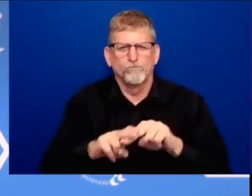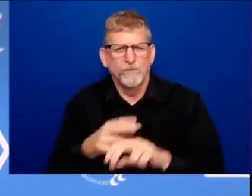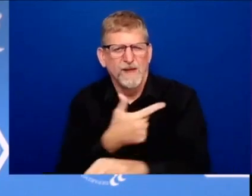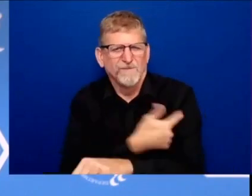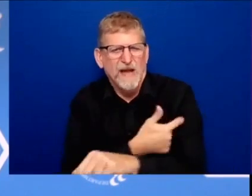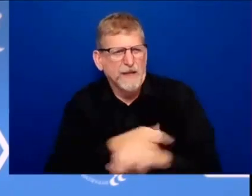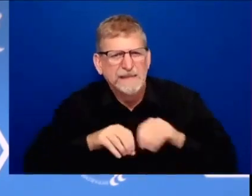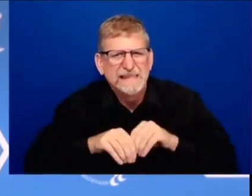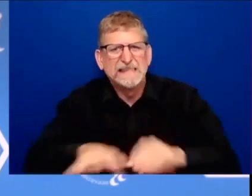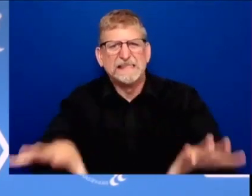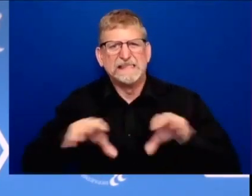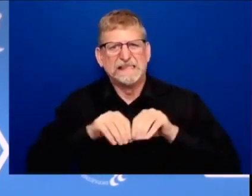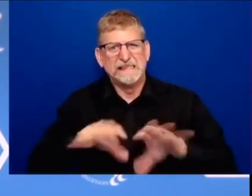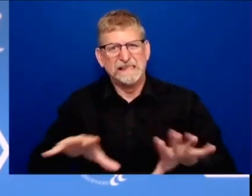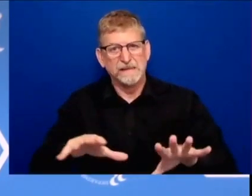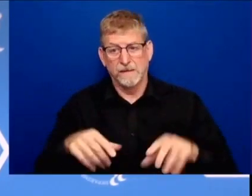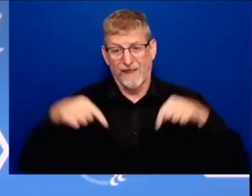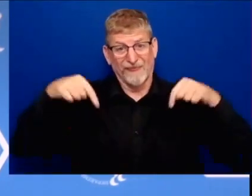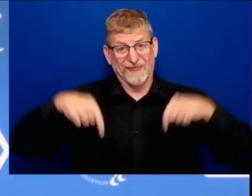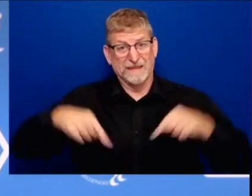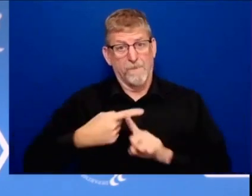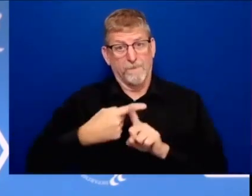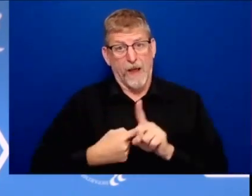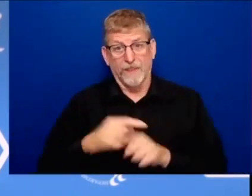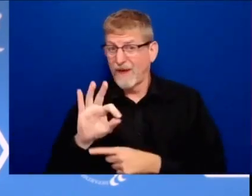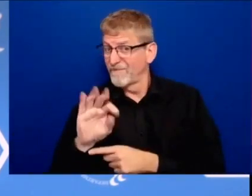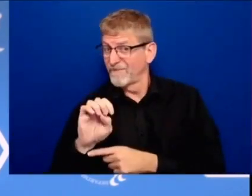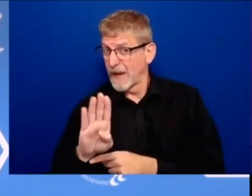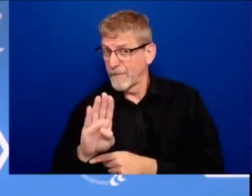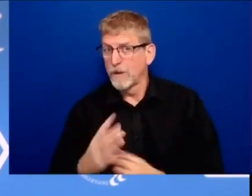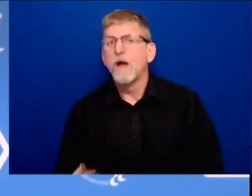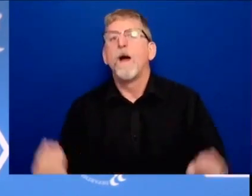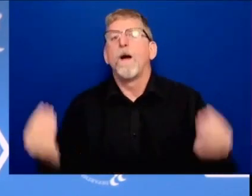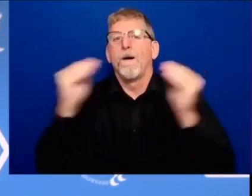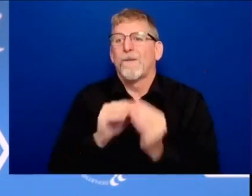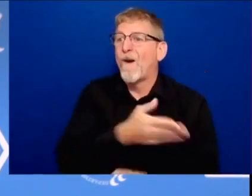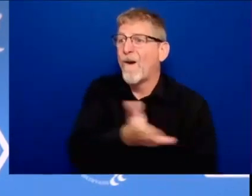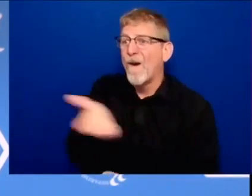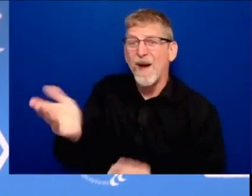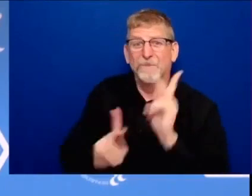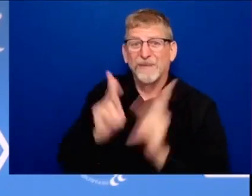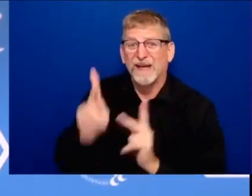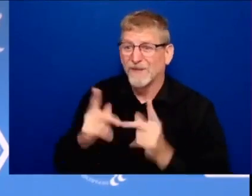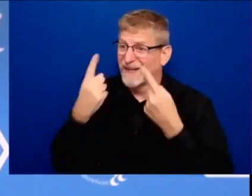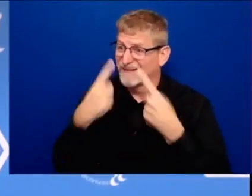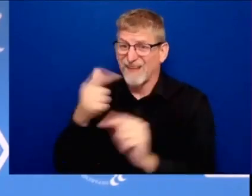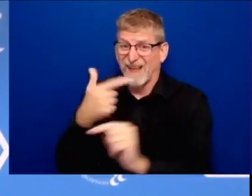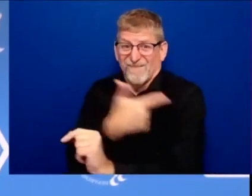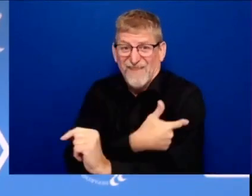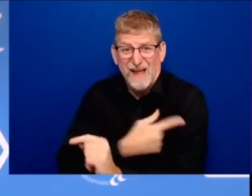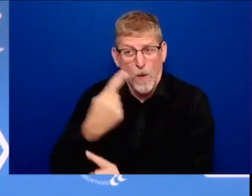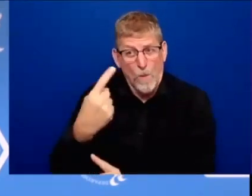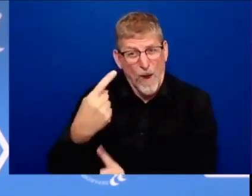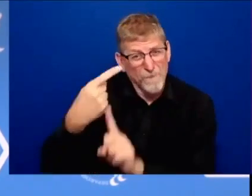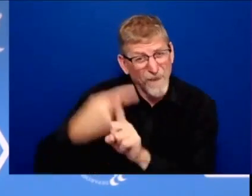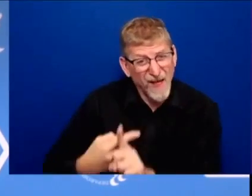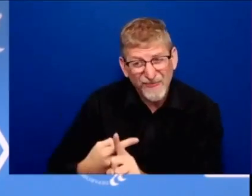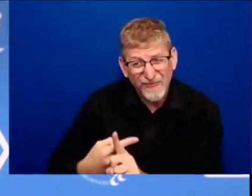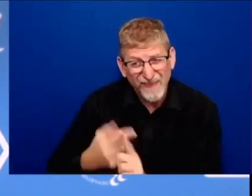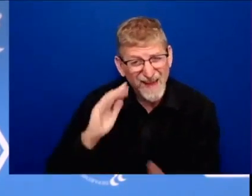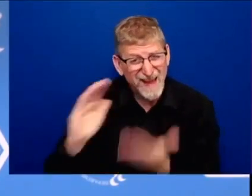than the previous administration was on track to do but that's just the start we bought more vaccines